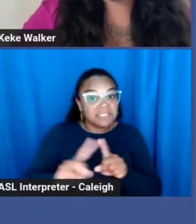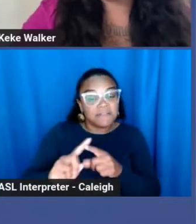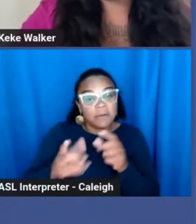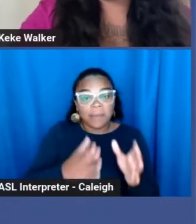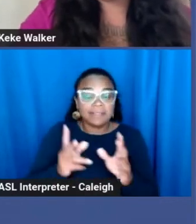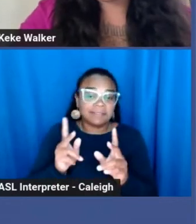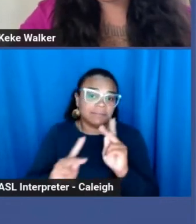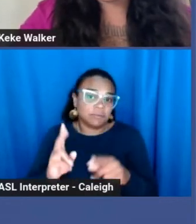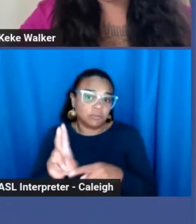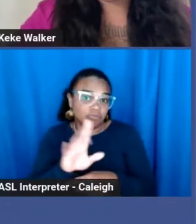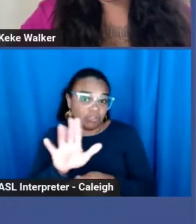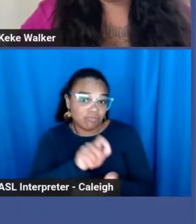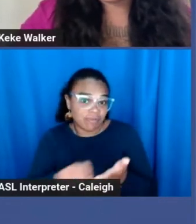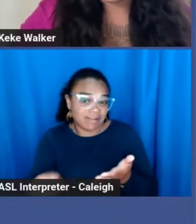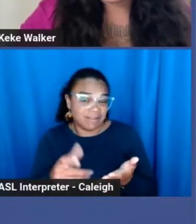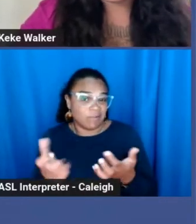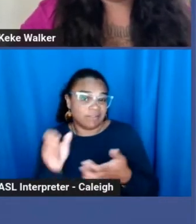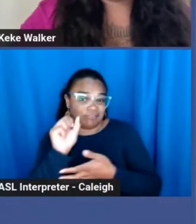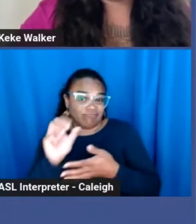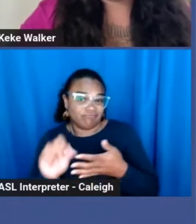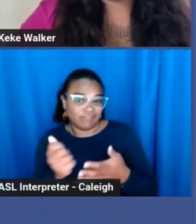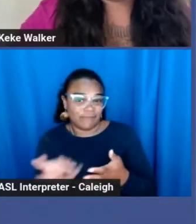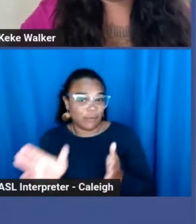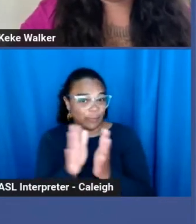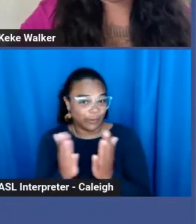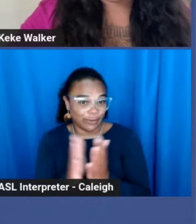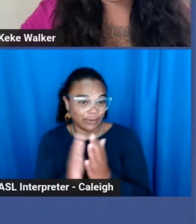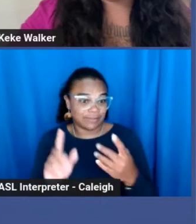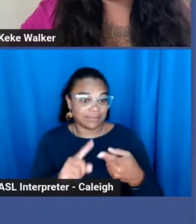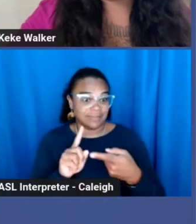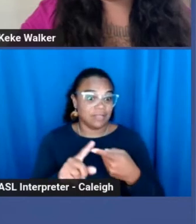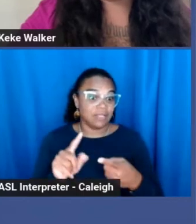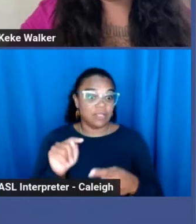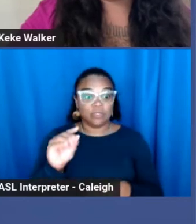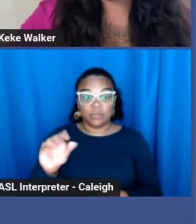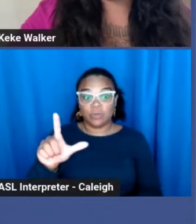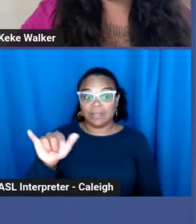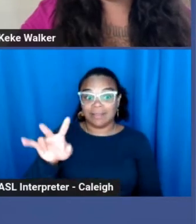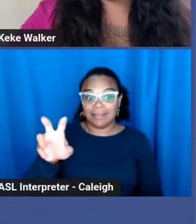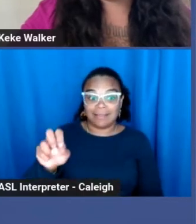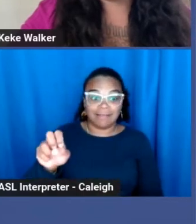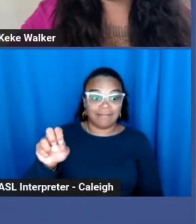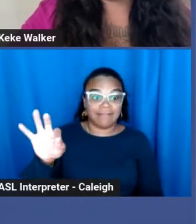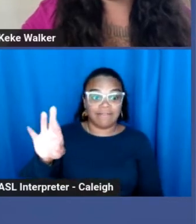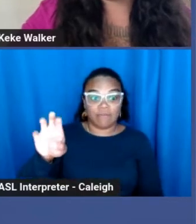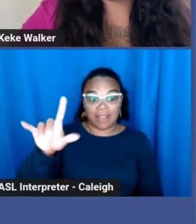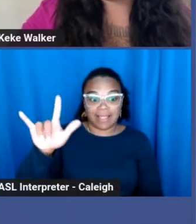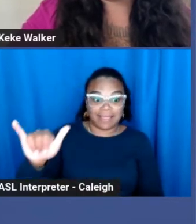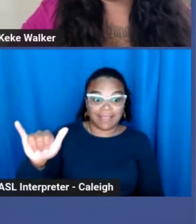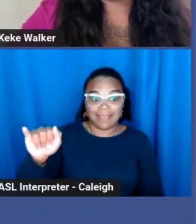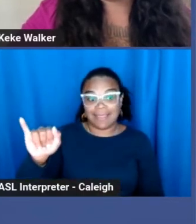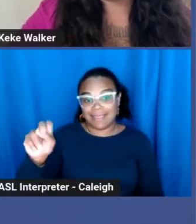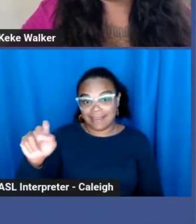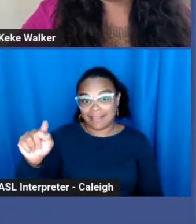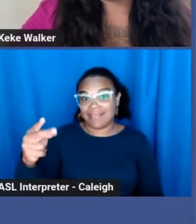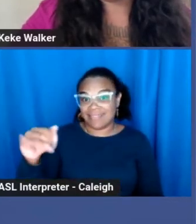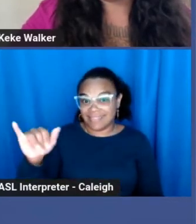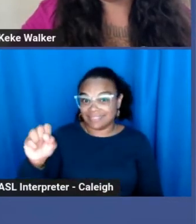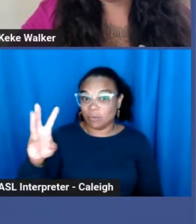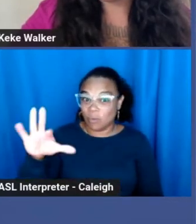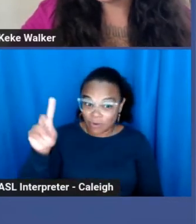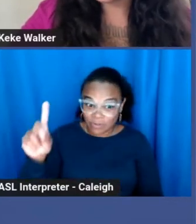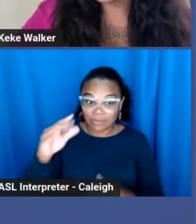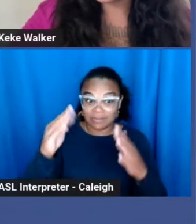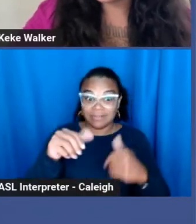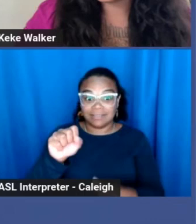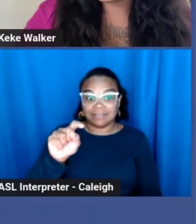I wanted to offer a few books. So, To Live Freely in This World, Stone Butch Blues, and